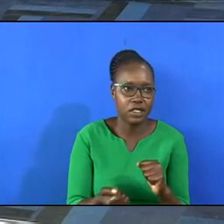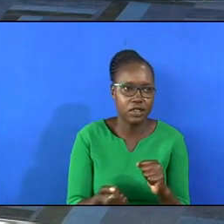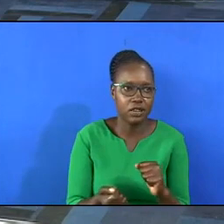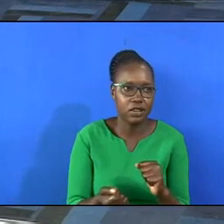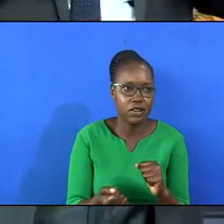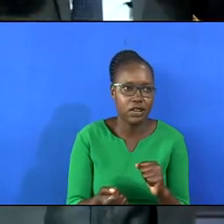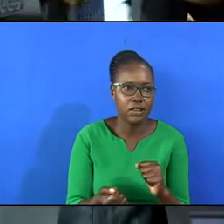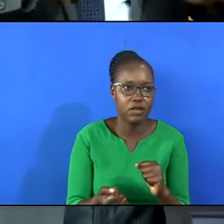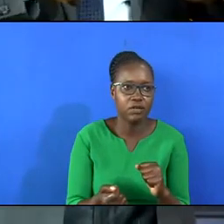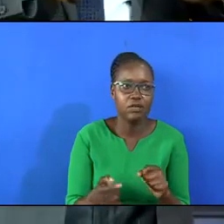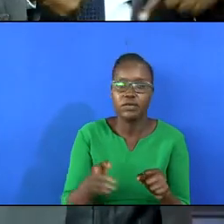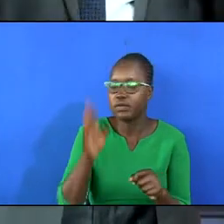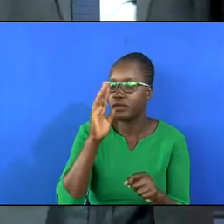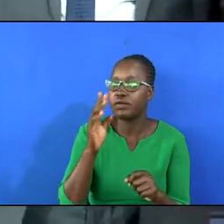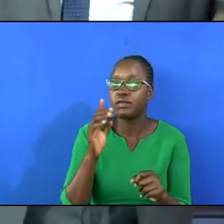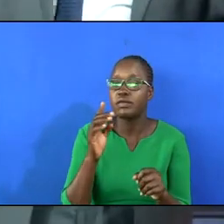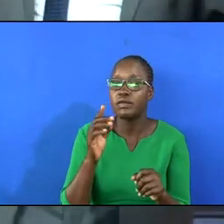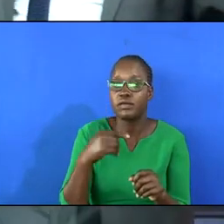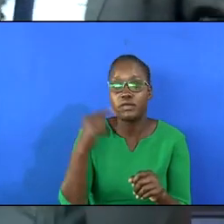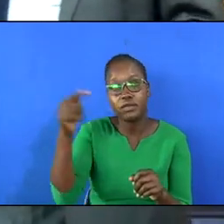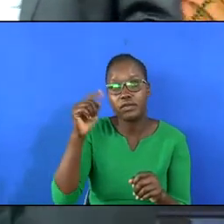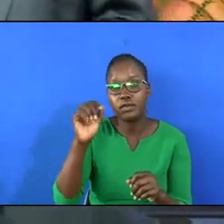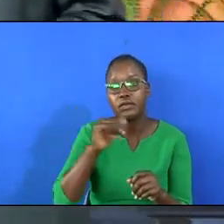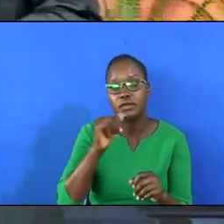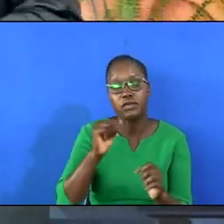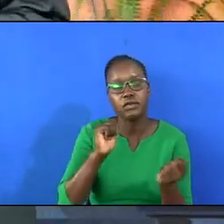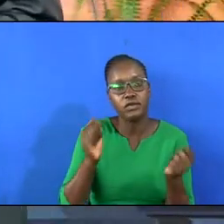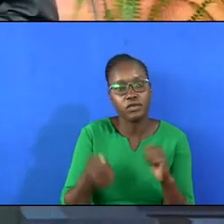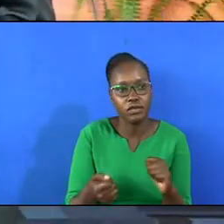Even God himself cannot change them.